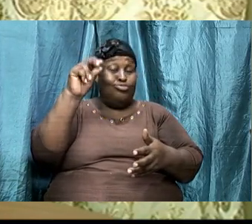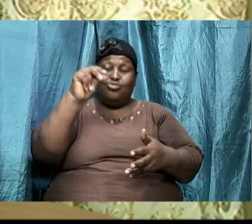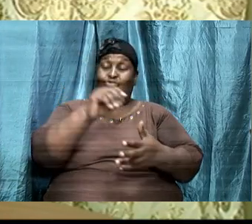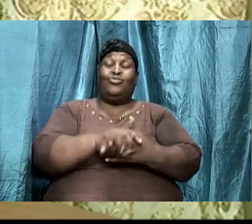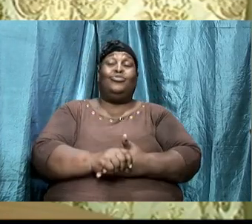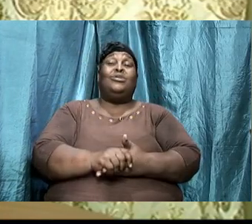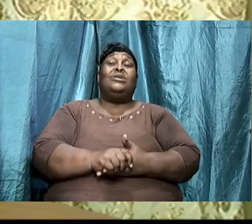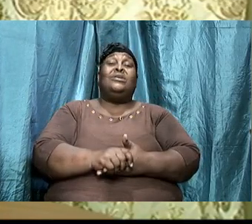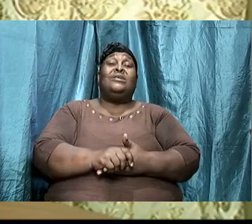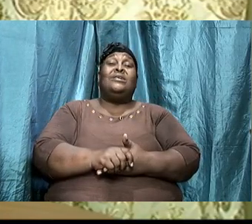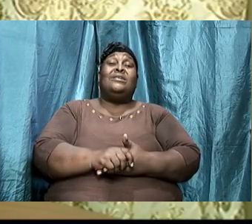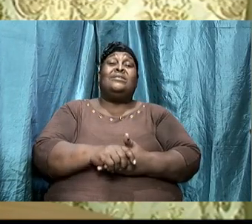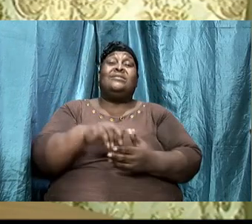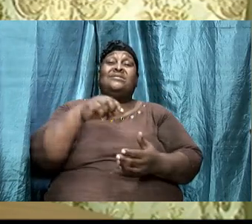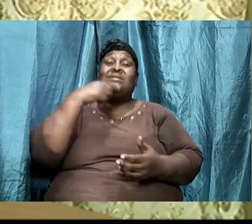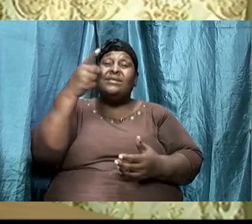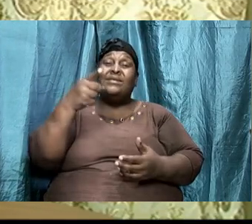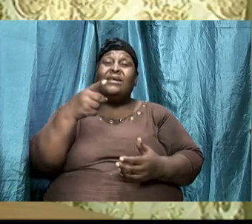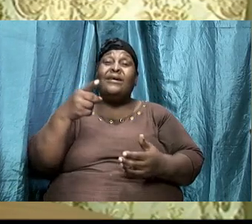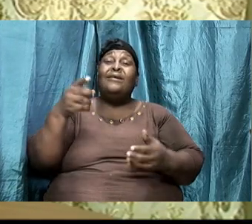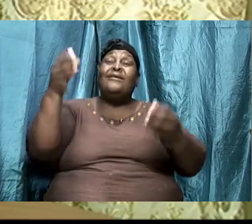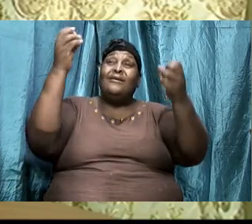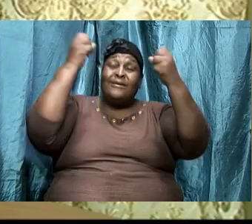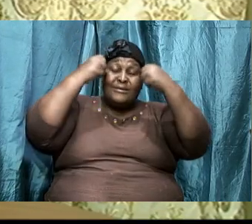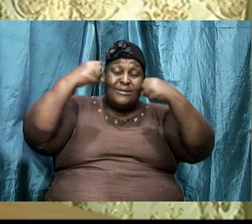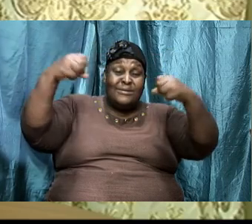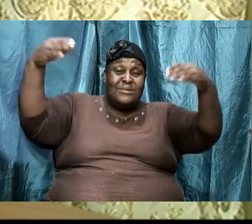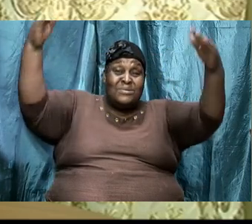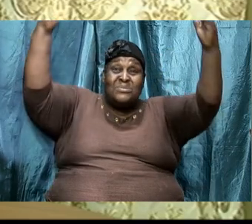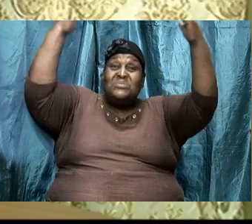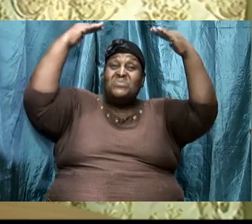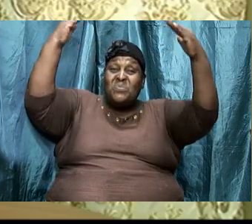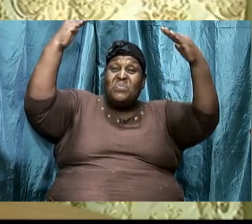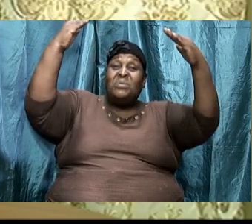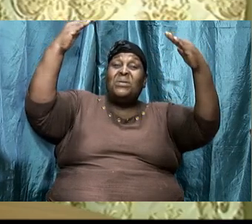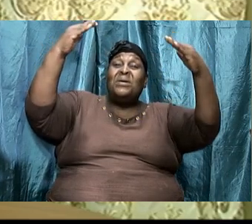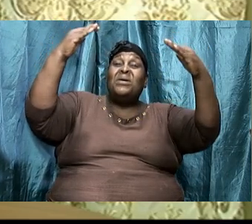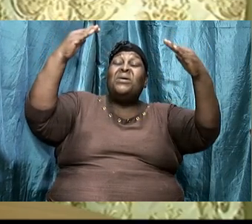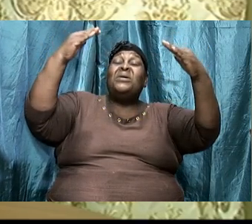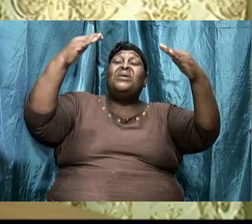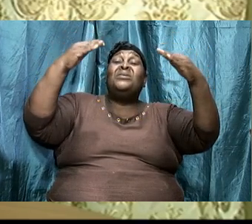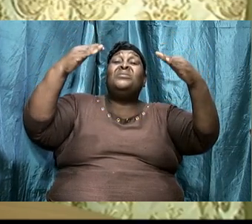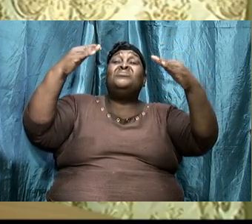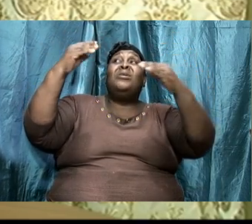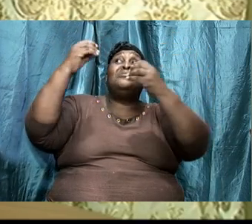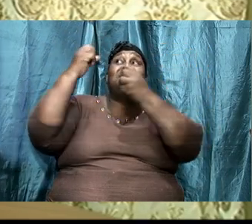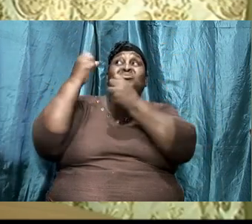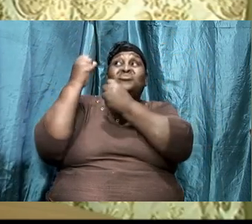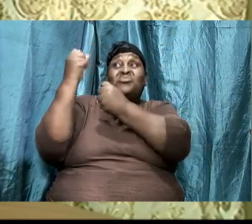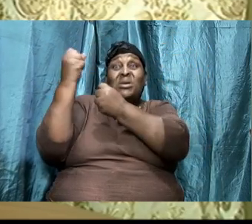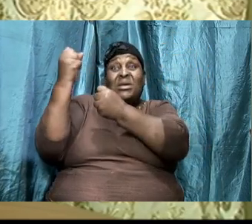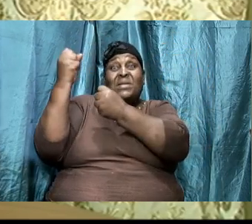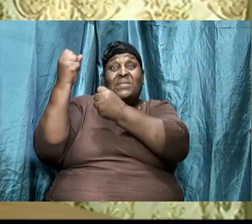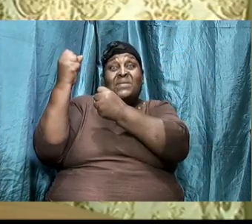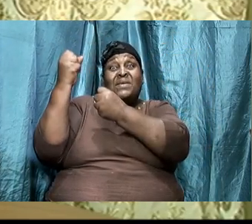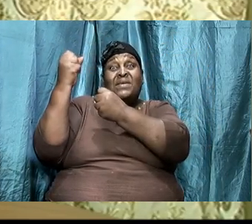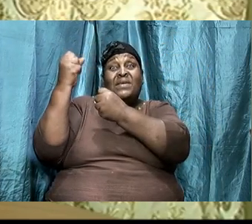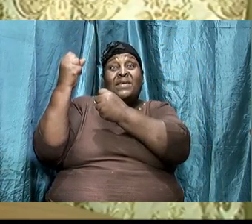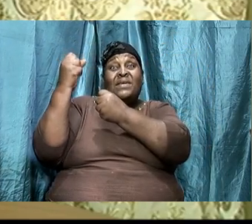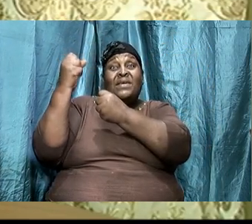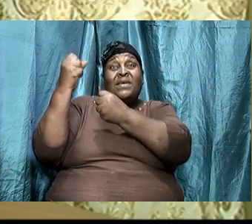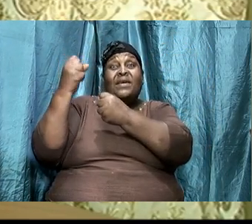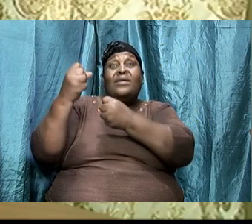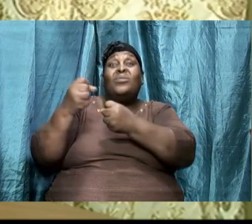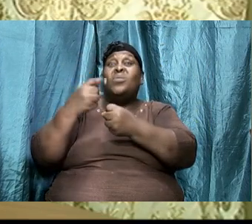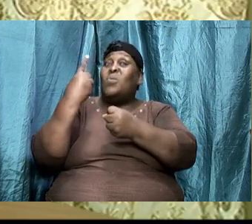it is talking about a supernatural force and this is important because we are in a spiritual